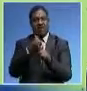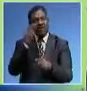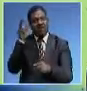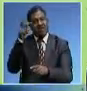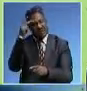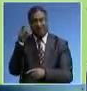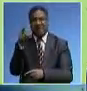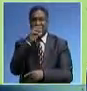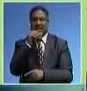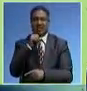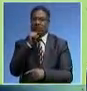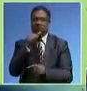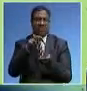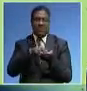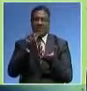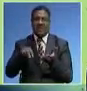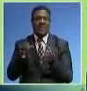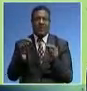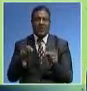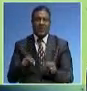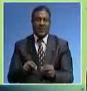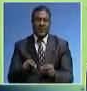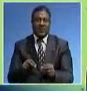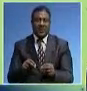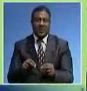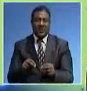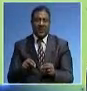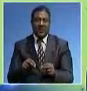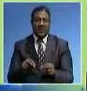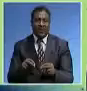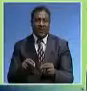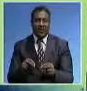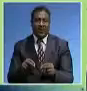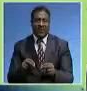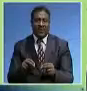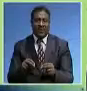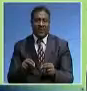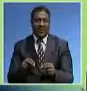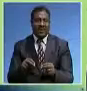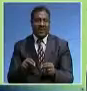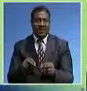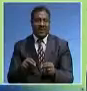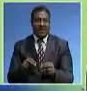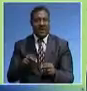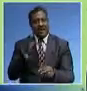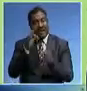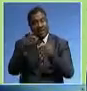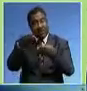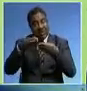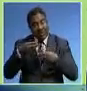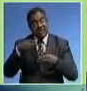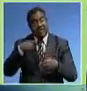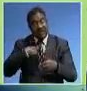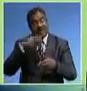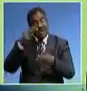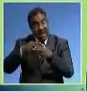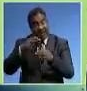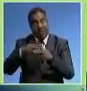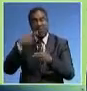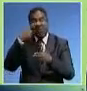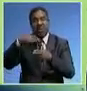another career. If you give me names of senior members of the PF who have defected